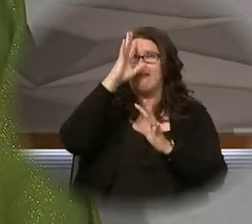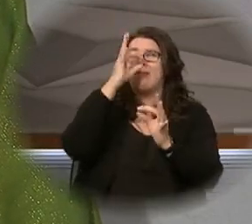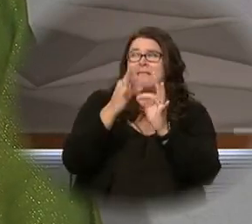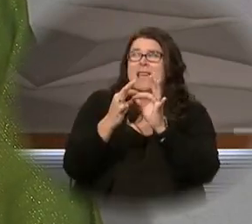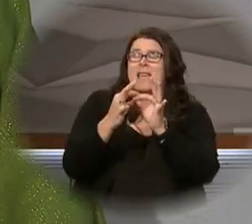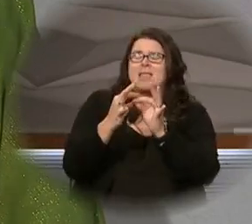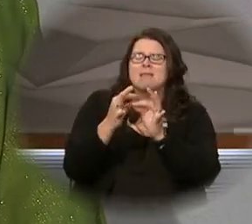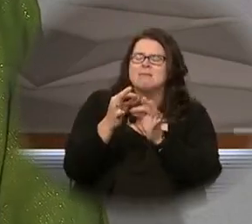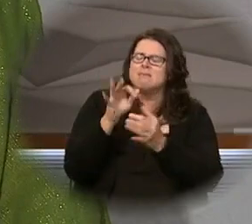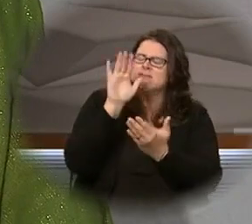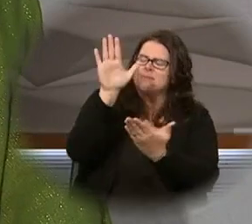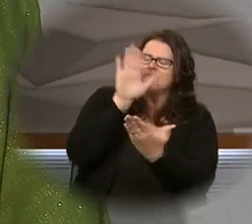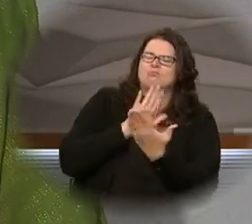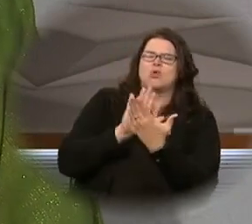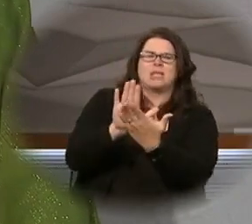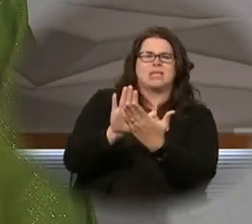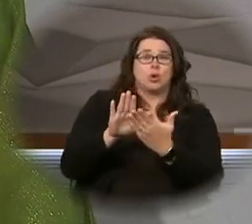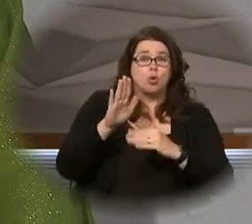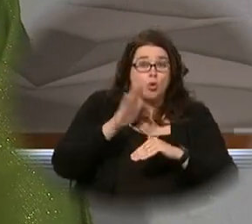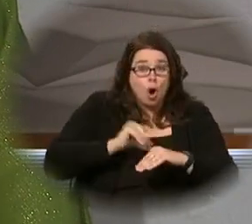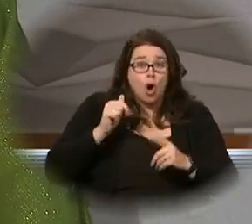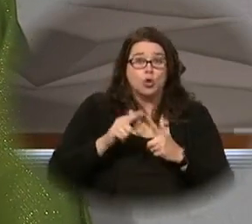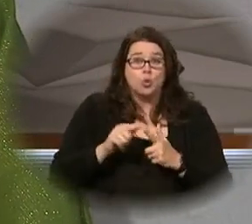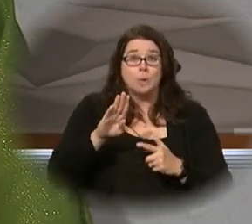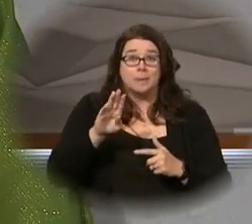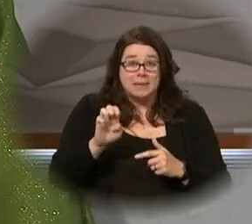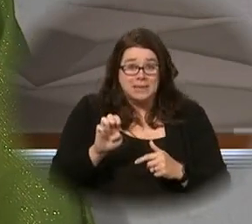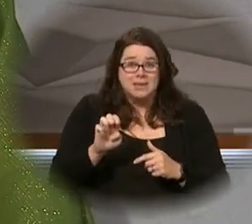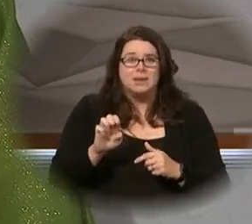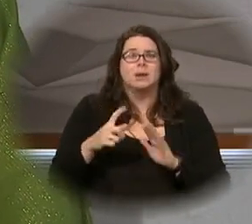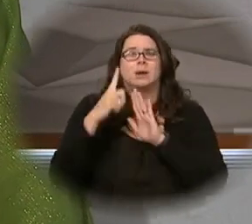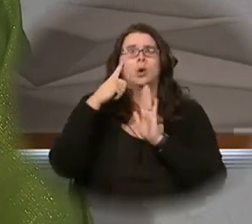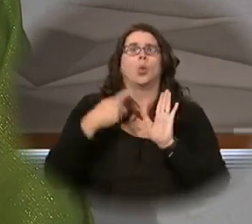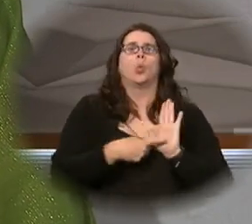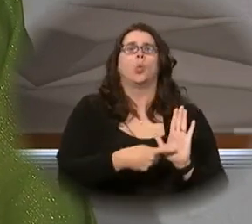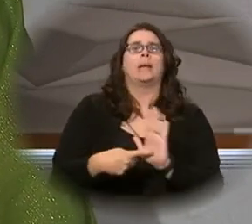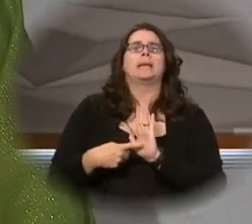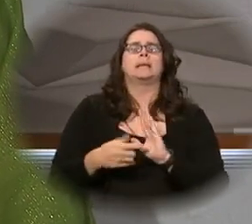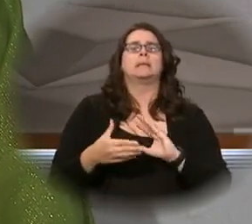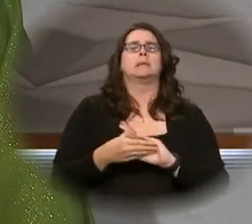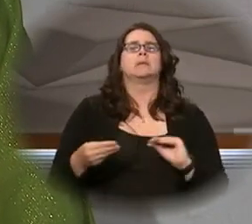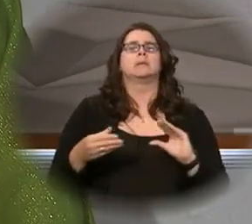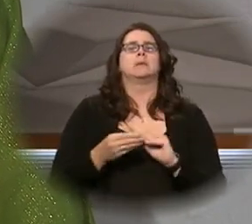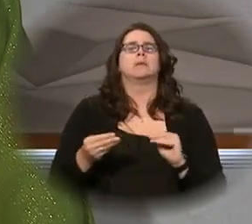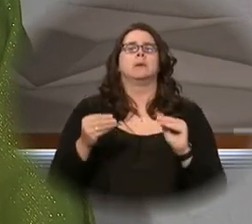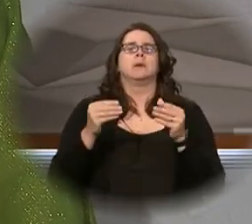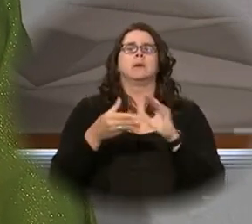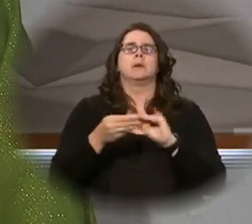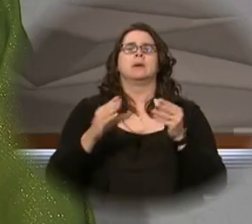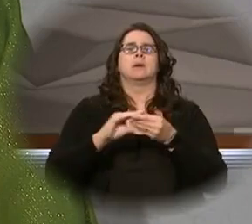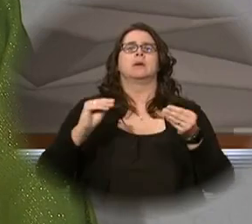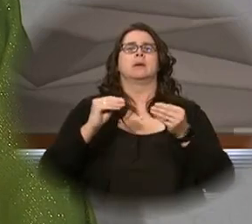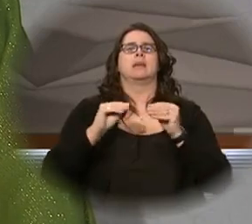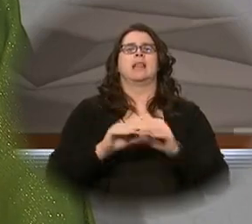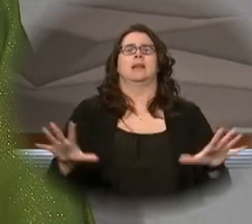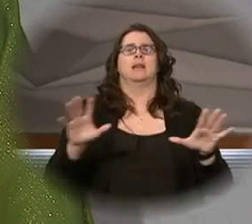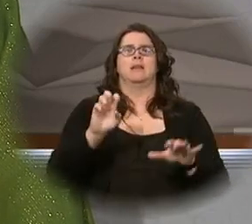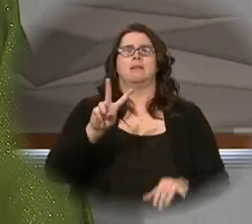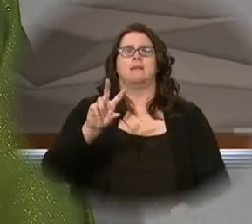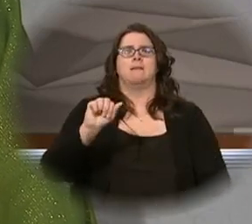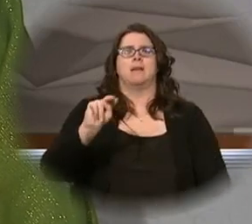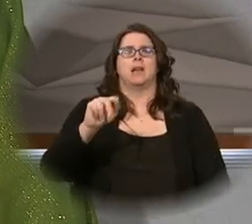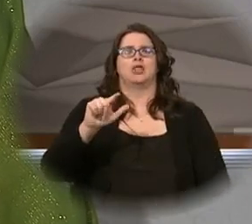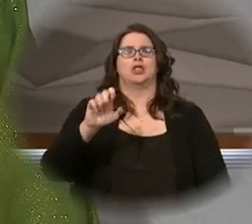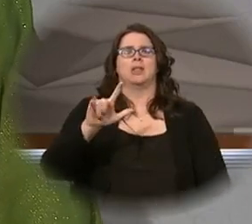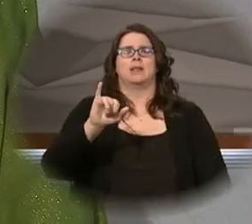always with us and how we are called to be as good witnesses, people of evangelization, to bring that hope